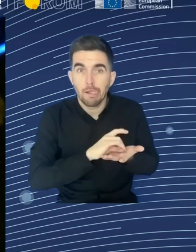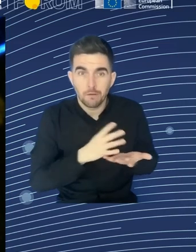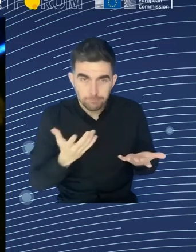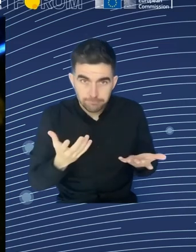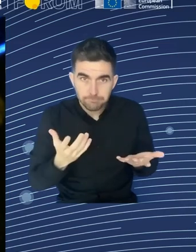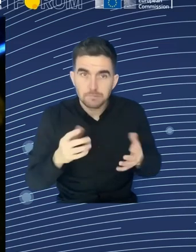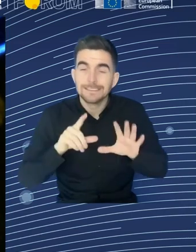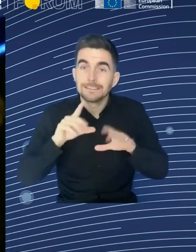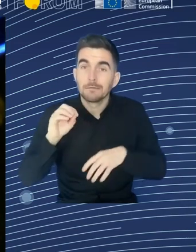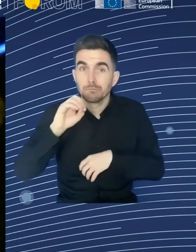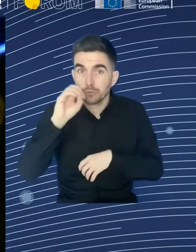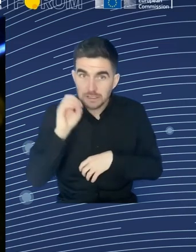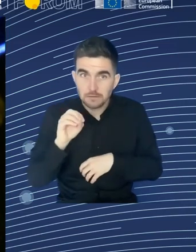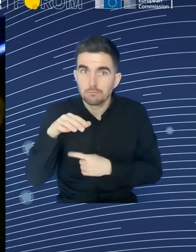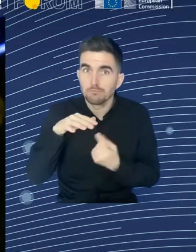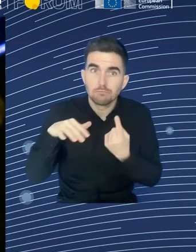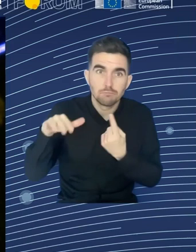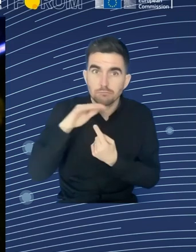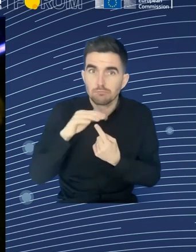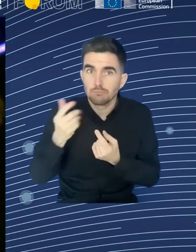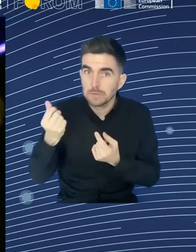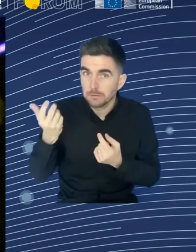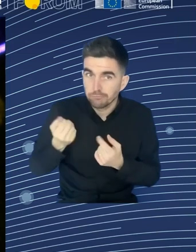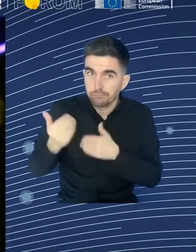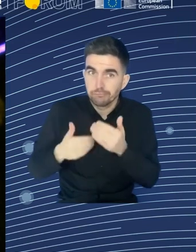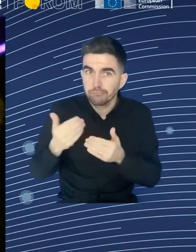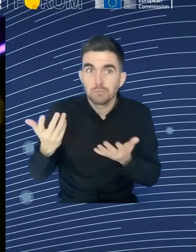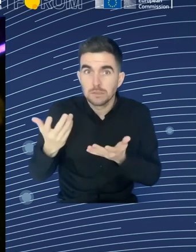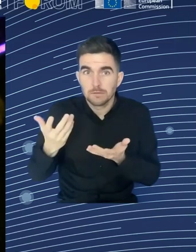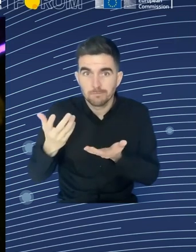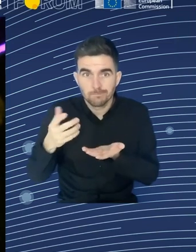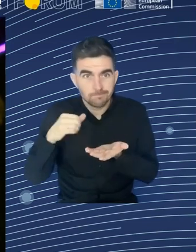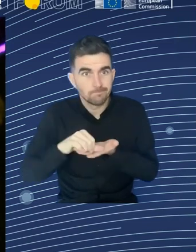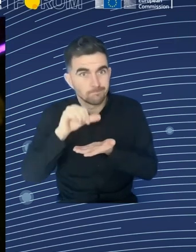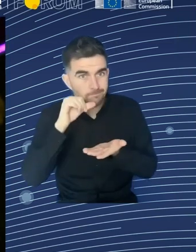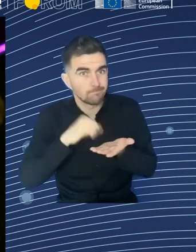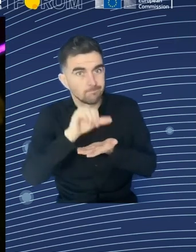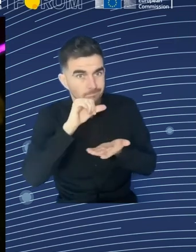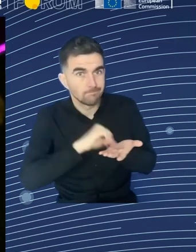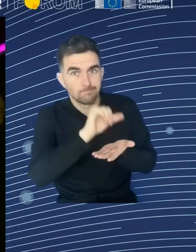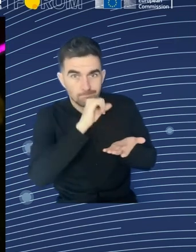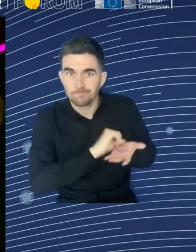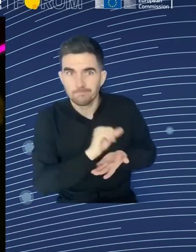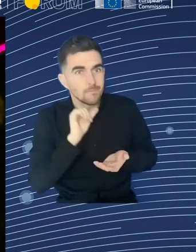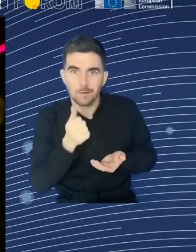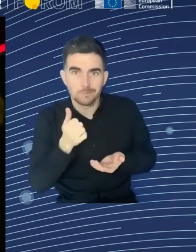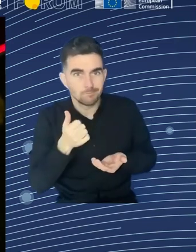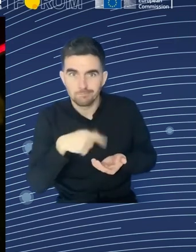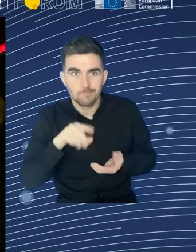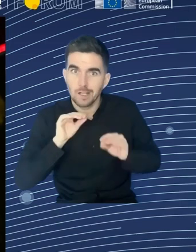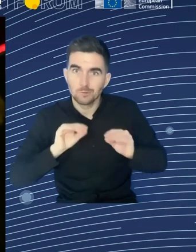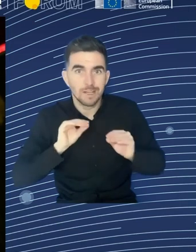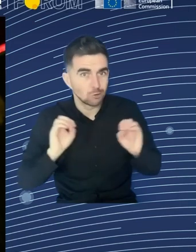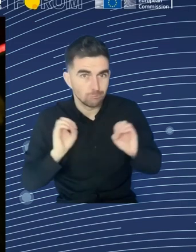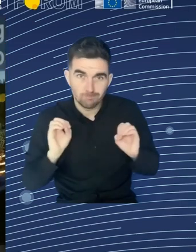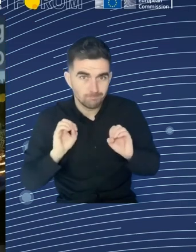GDP. And around 30% of GDP is spent in social protection expenditures across a large variety